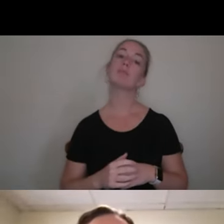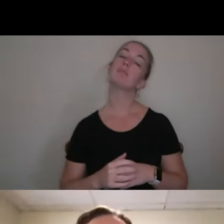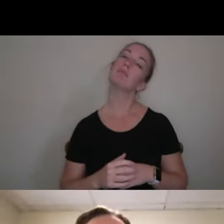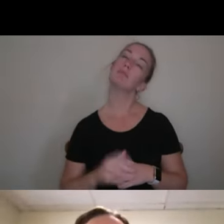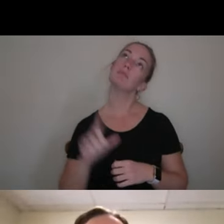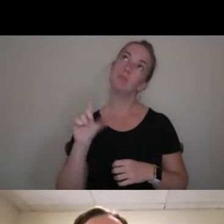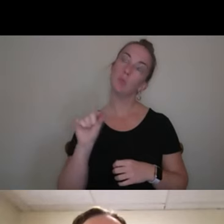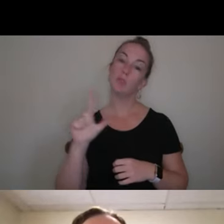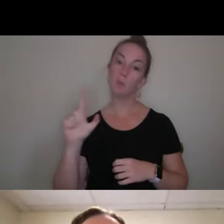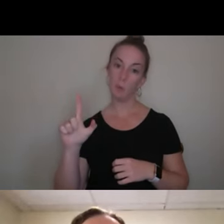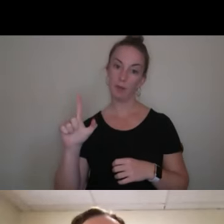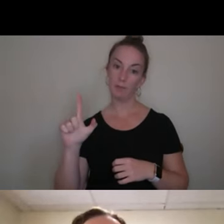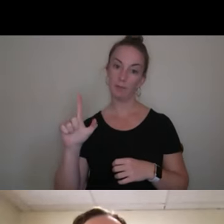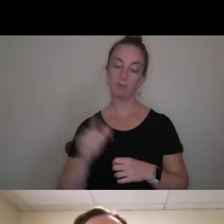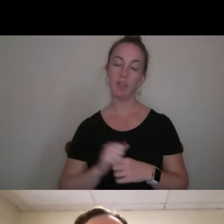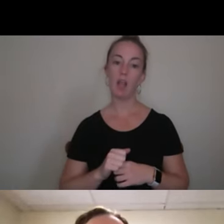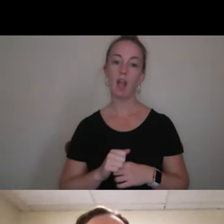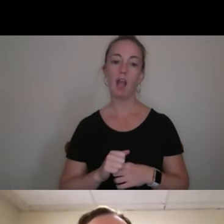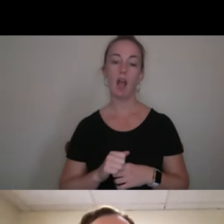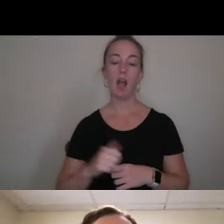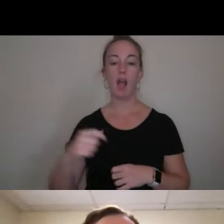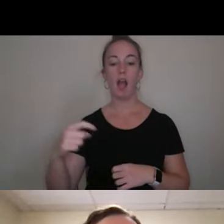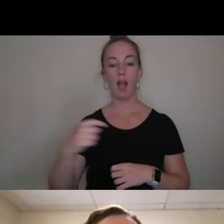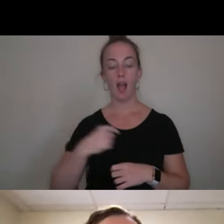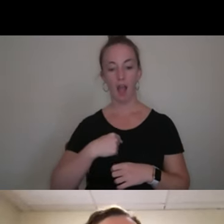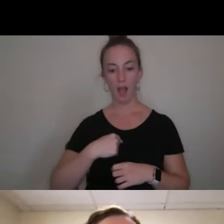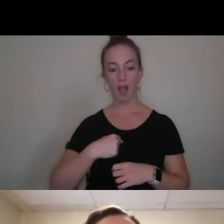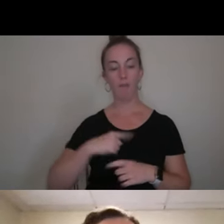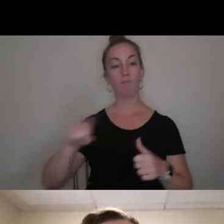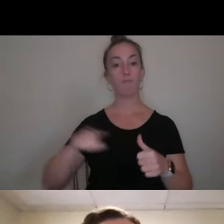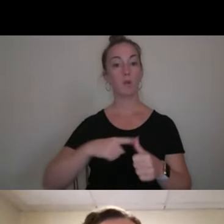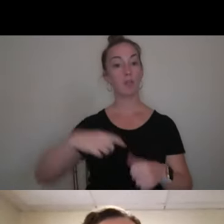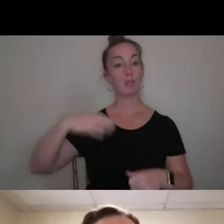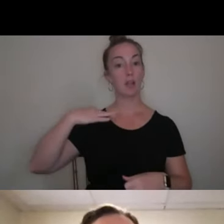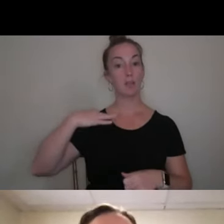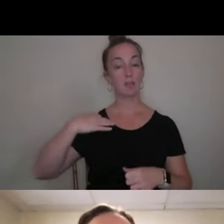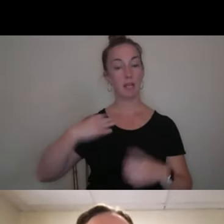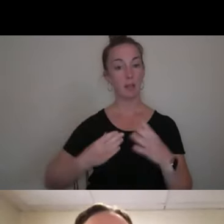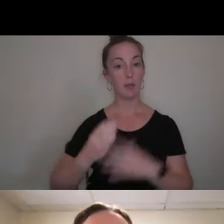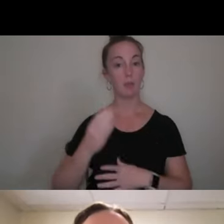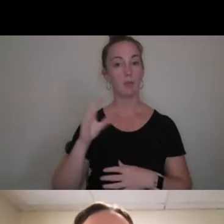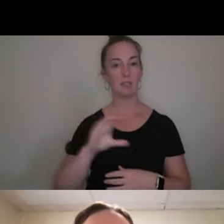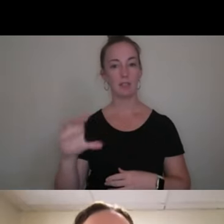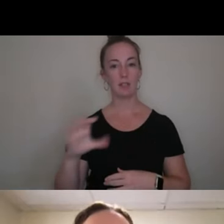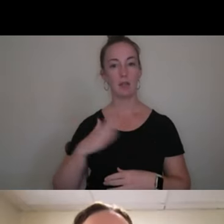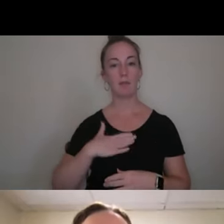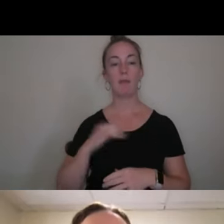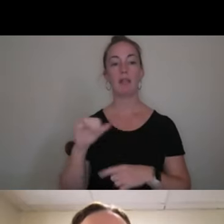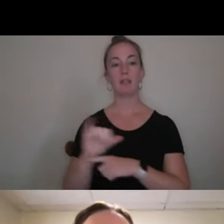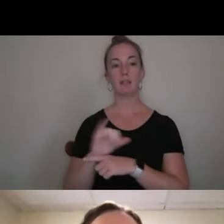2021. And I originally applied for it through Center. So my internship